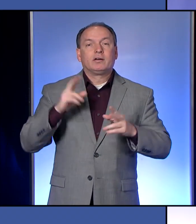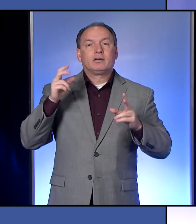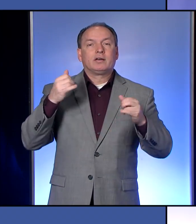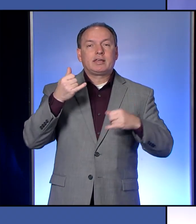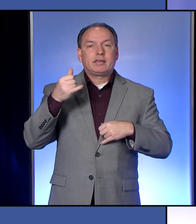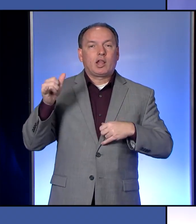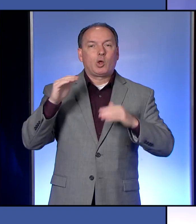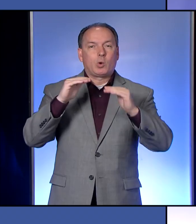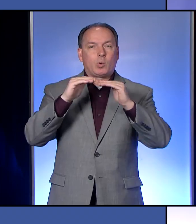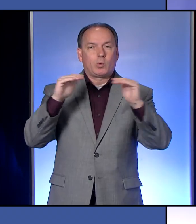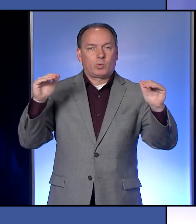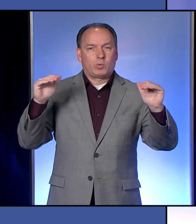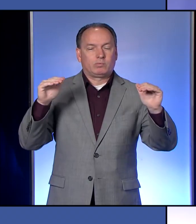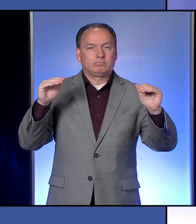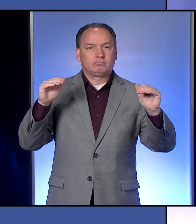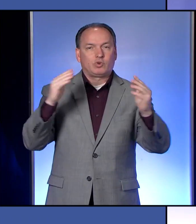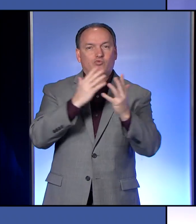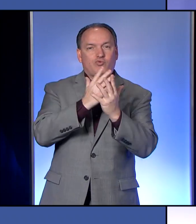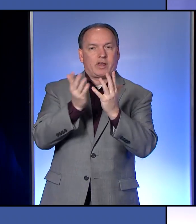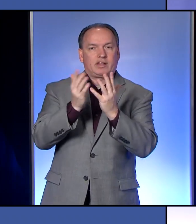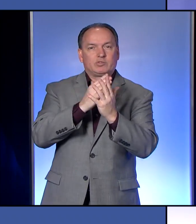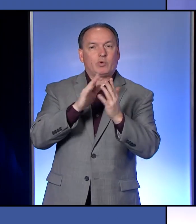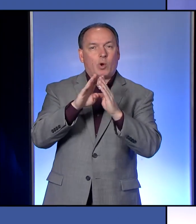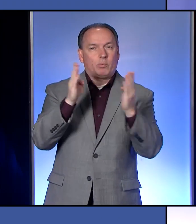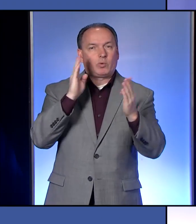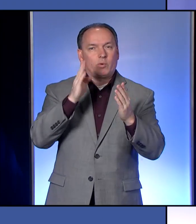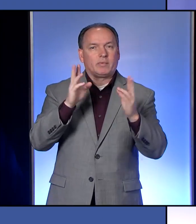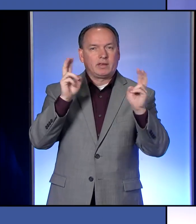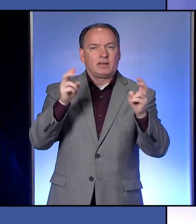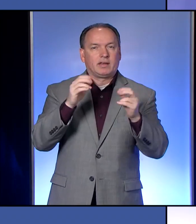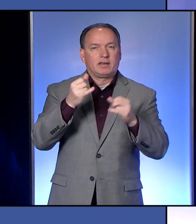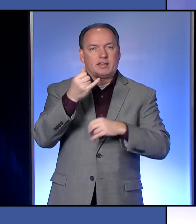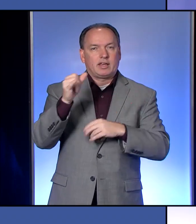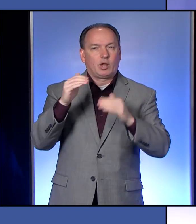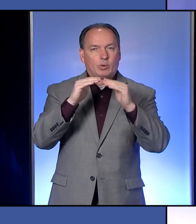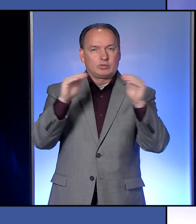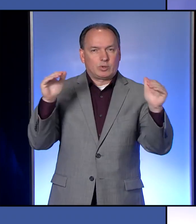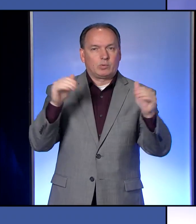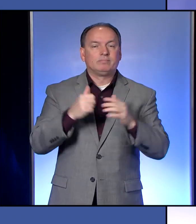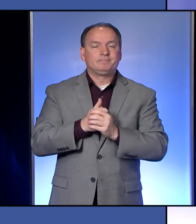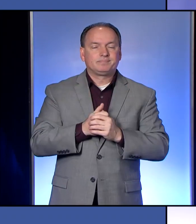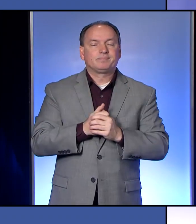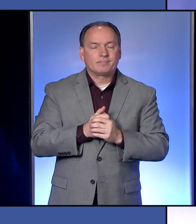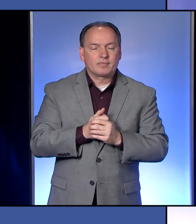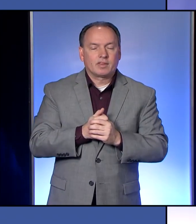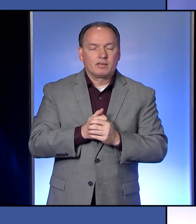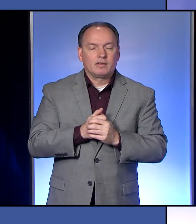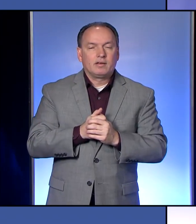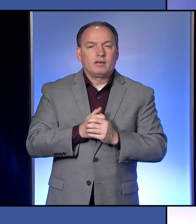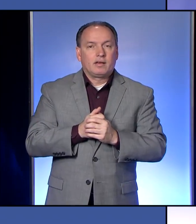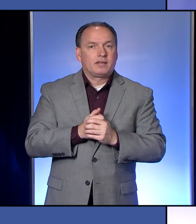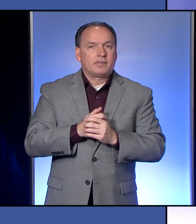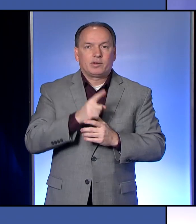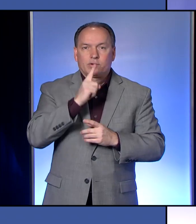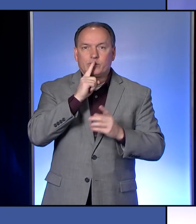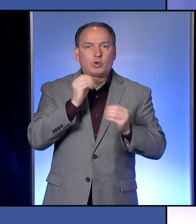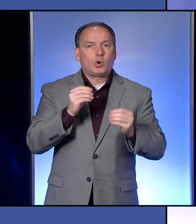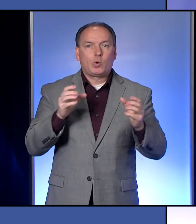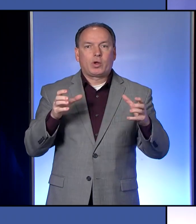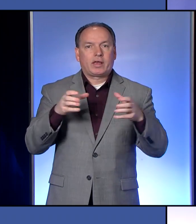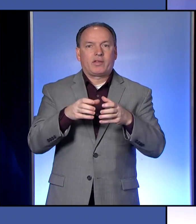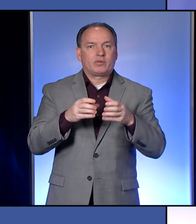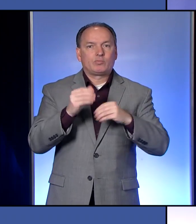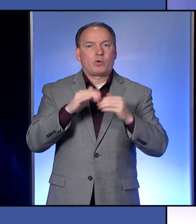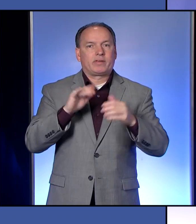um, range, when we open up, we're gonna be in the yellow zone, I guess you call it. Um, there are no gatherings, more than